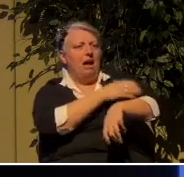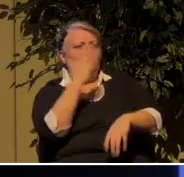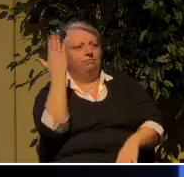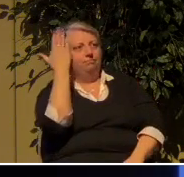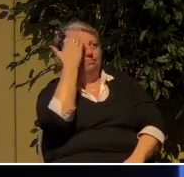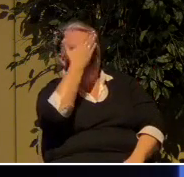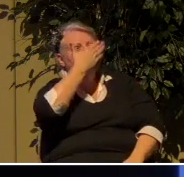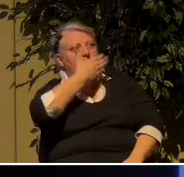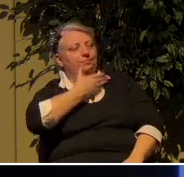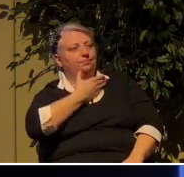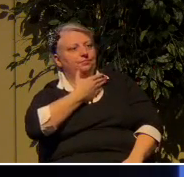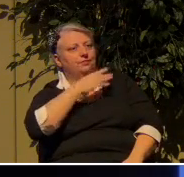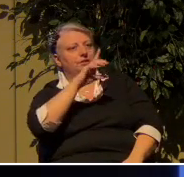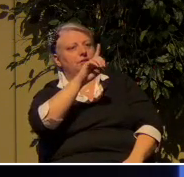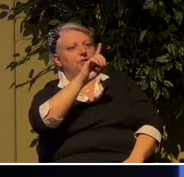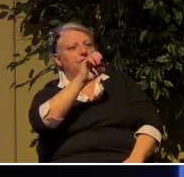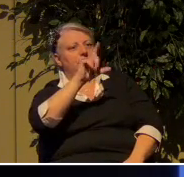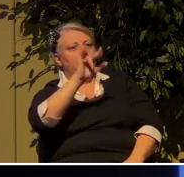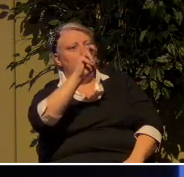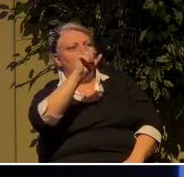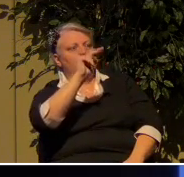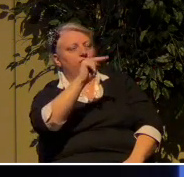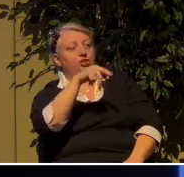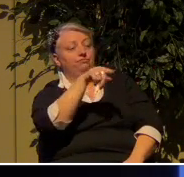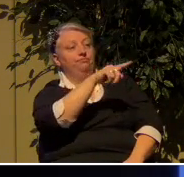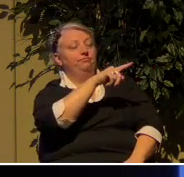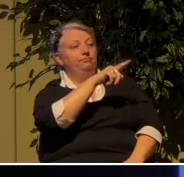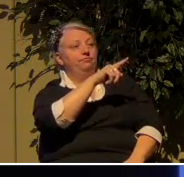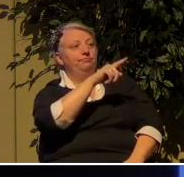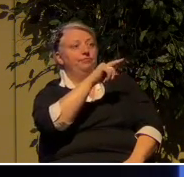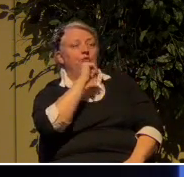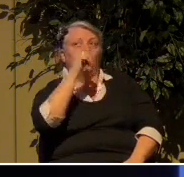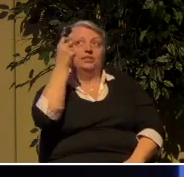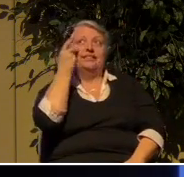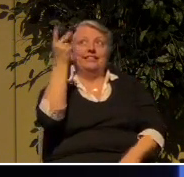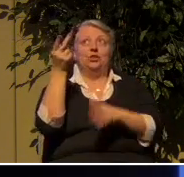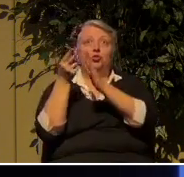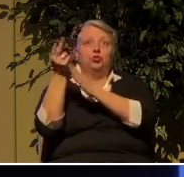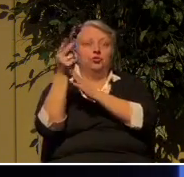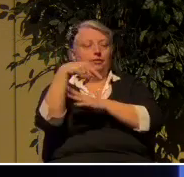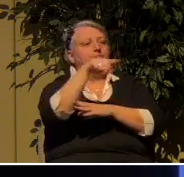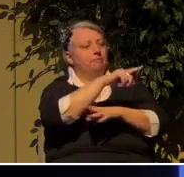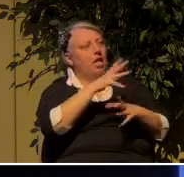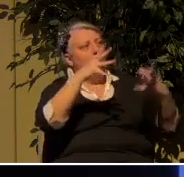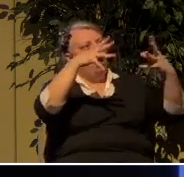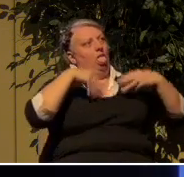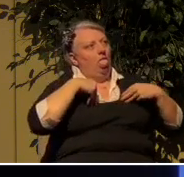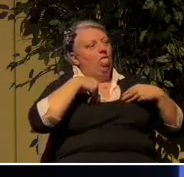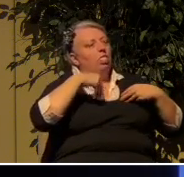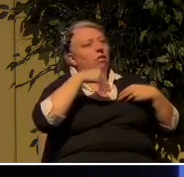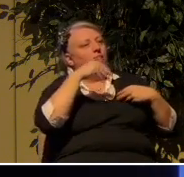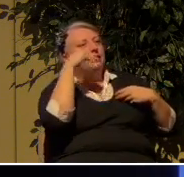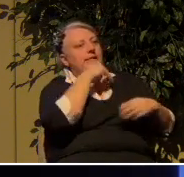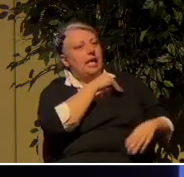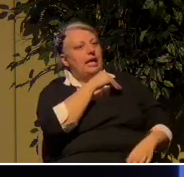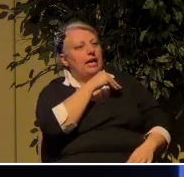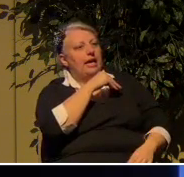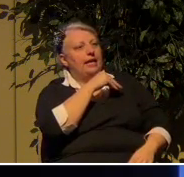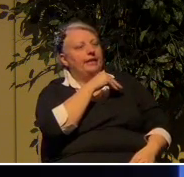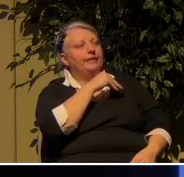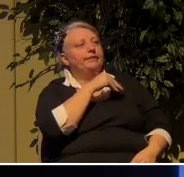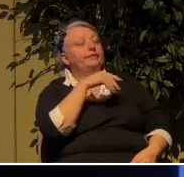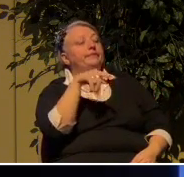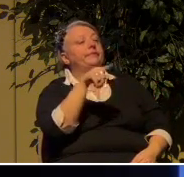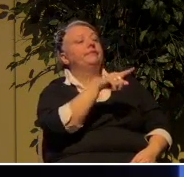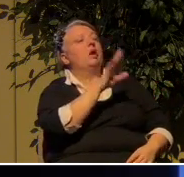delusion so that they will believe the lie and so that all will be condemned who have not believed the truth but